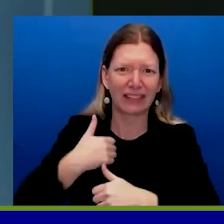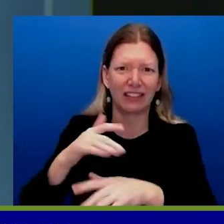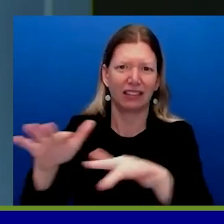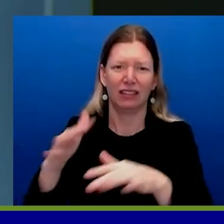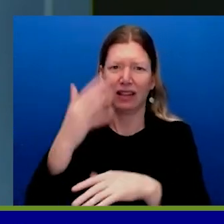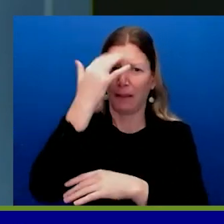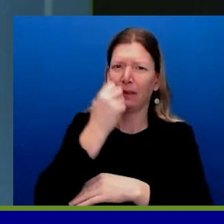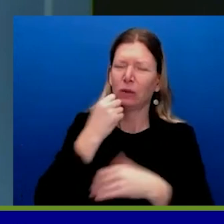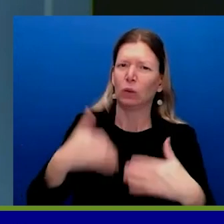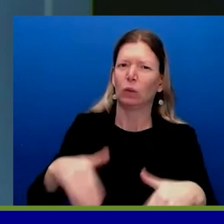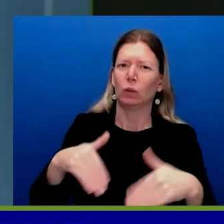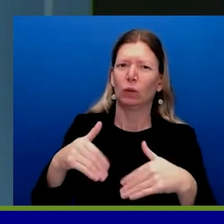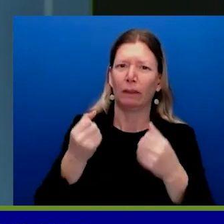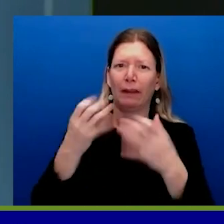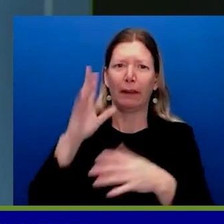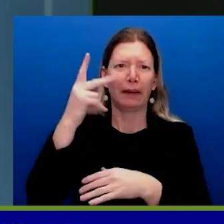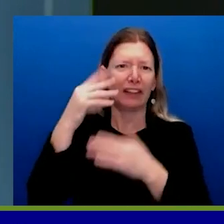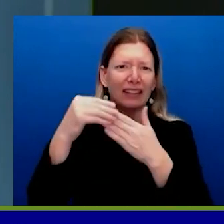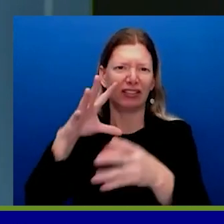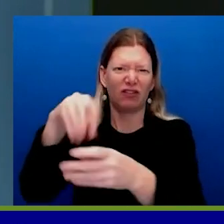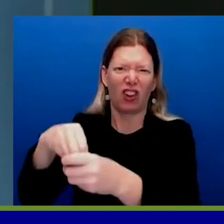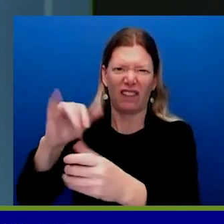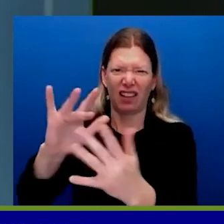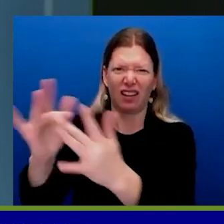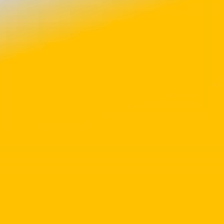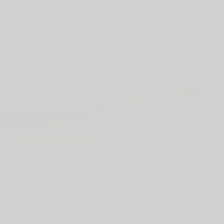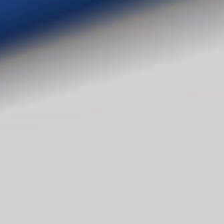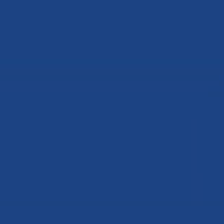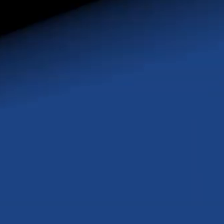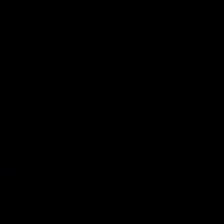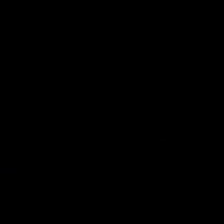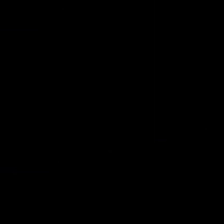they are working with to secure the release of these hostages.